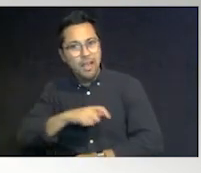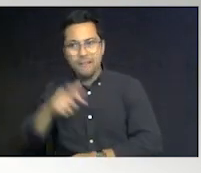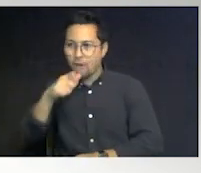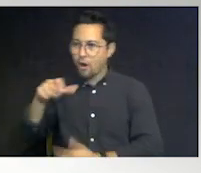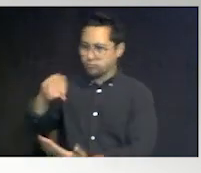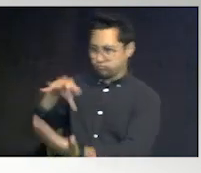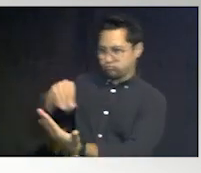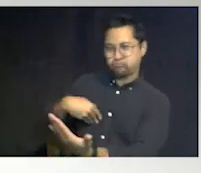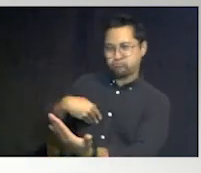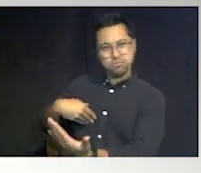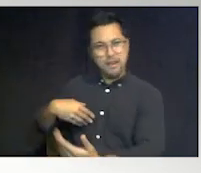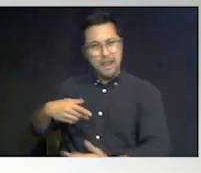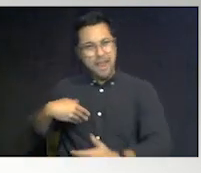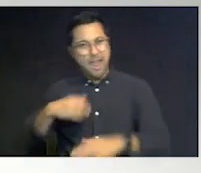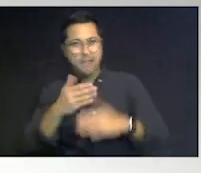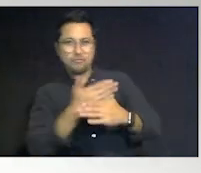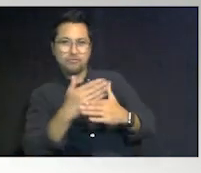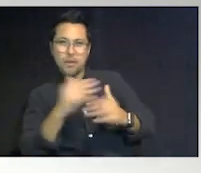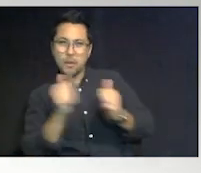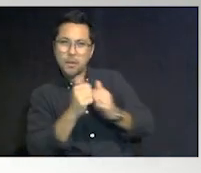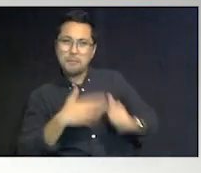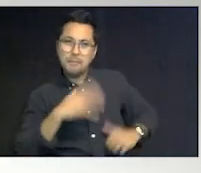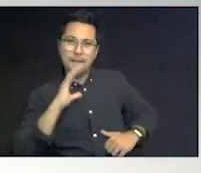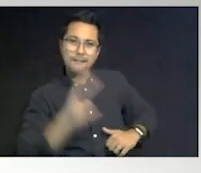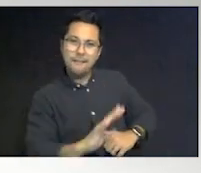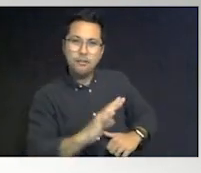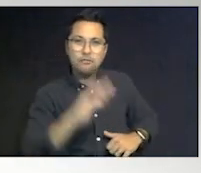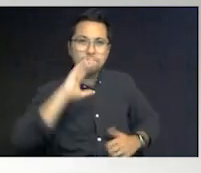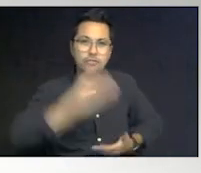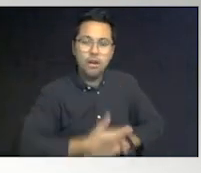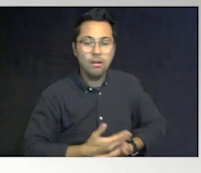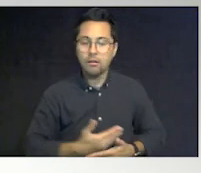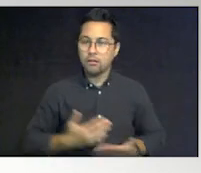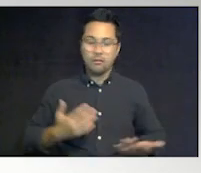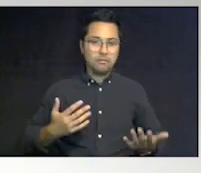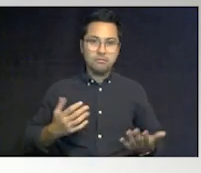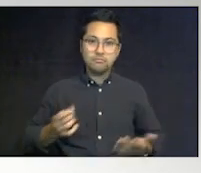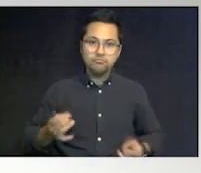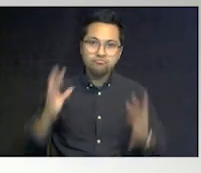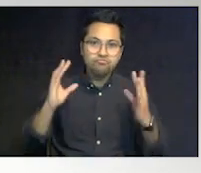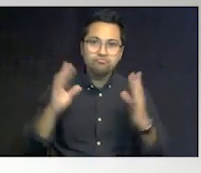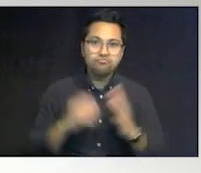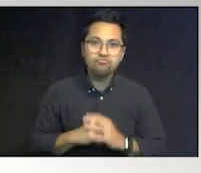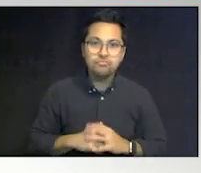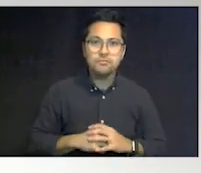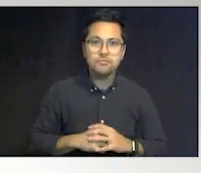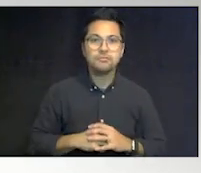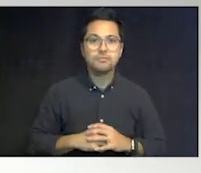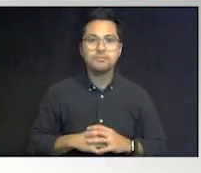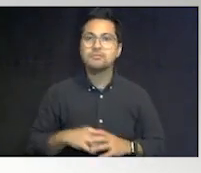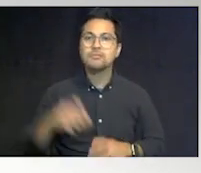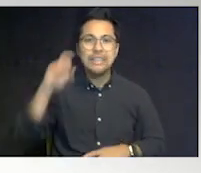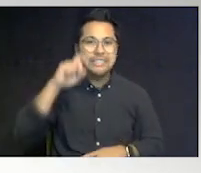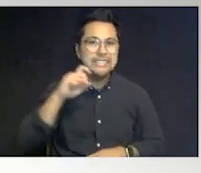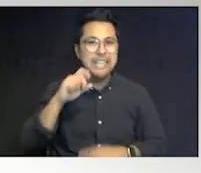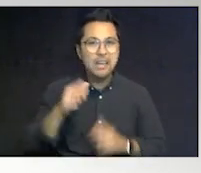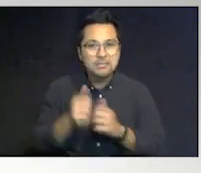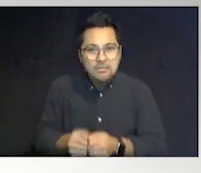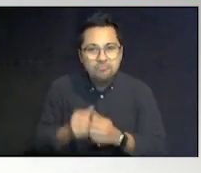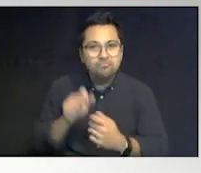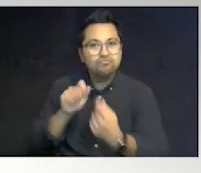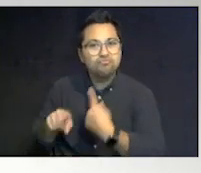inappropriate picture and sharing it with my five-year-old daughter. It's all a scheme. So it's a sexting. Yep.